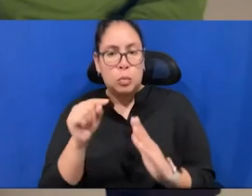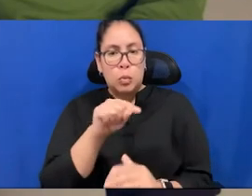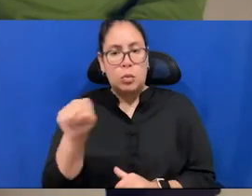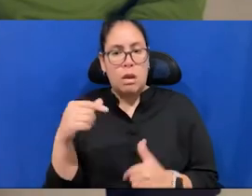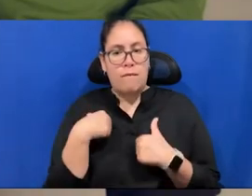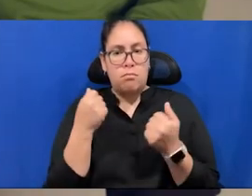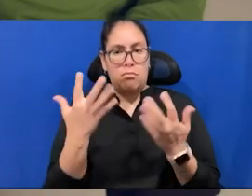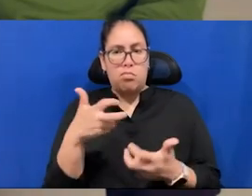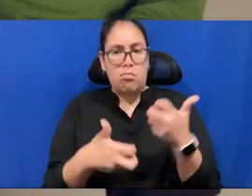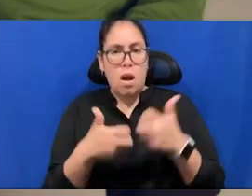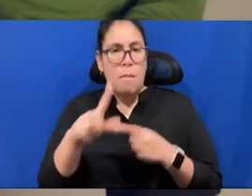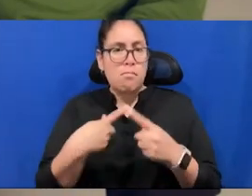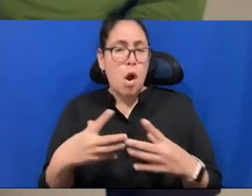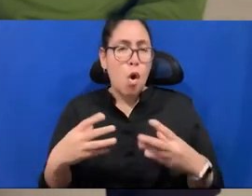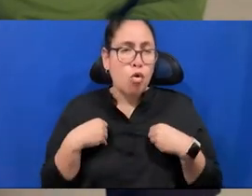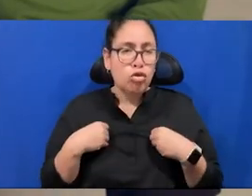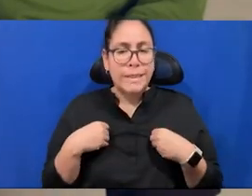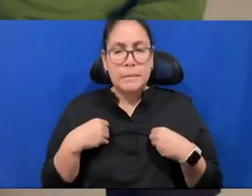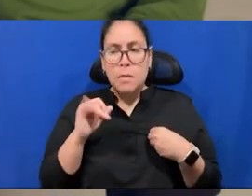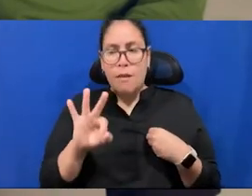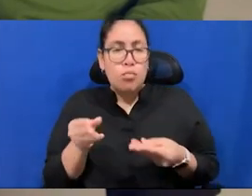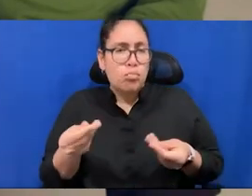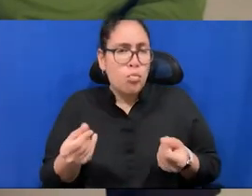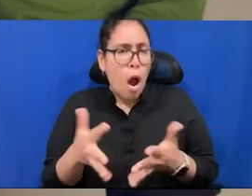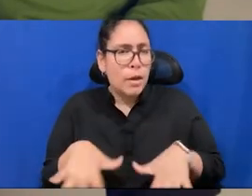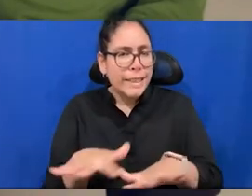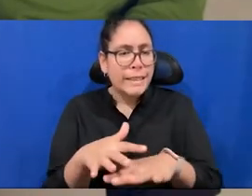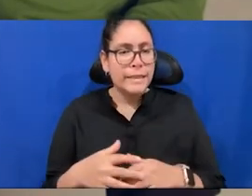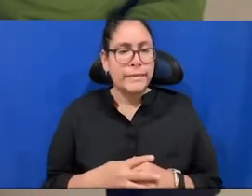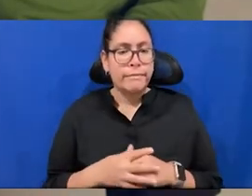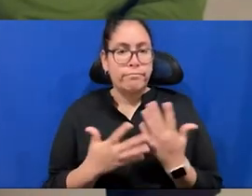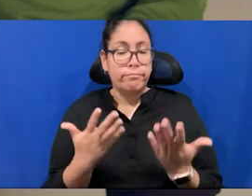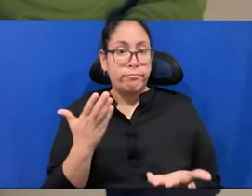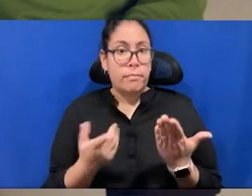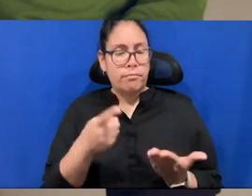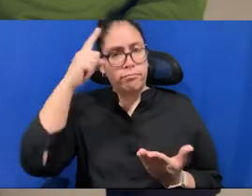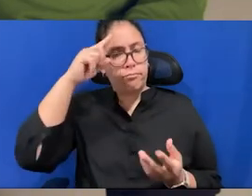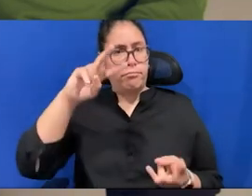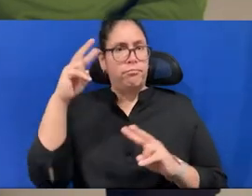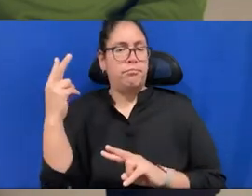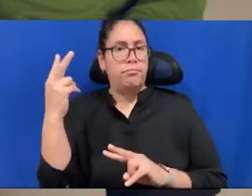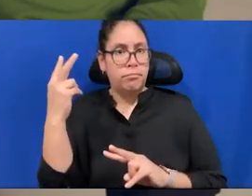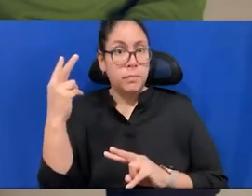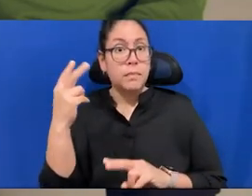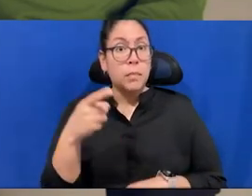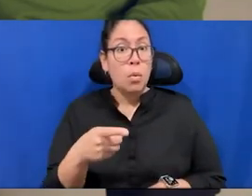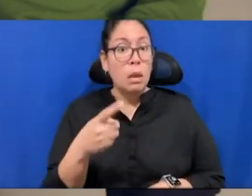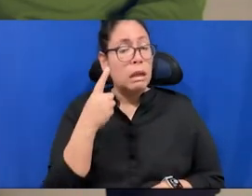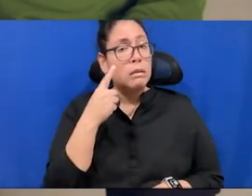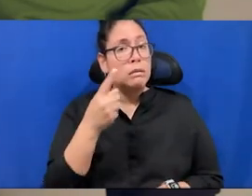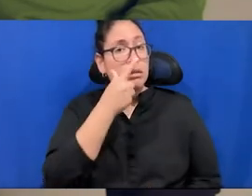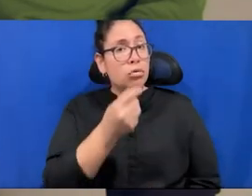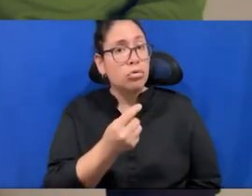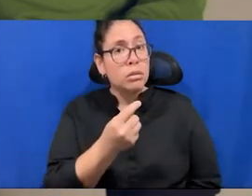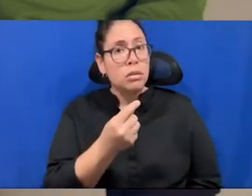um, and, uh, that maybe they misunderstood. And I thought it was really interesting also in relationship to our